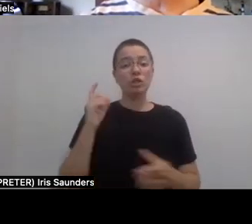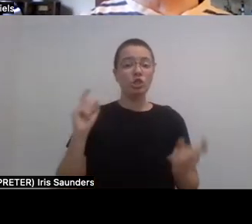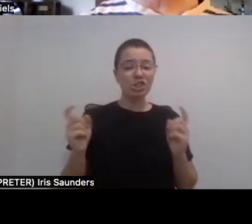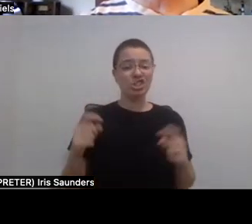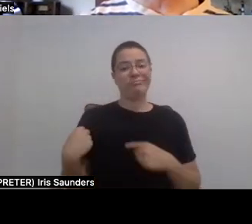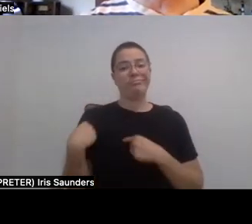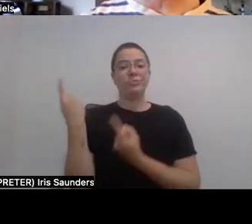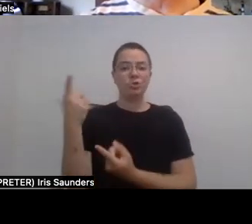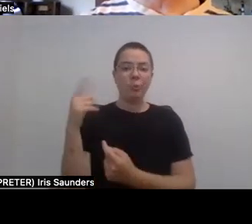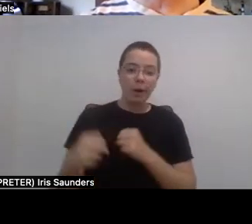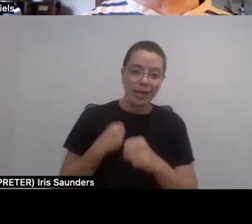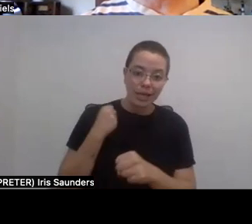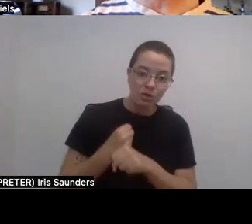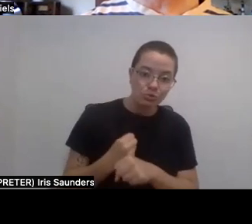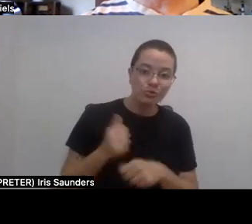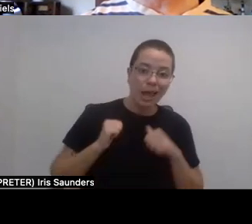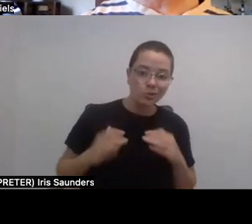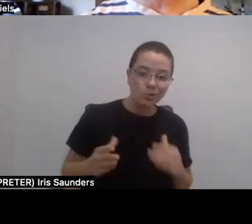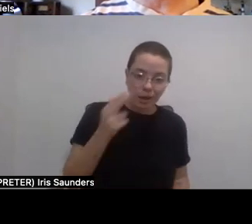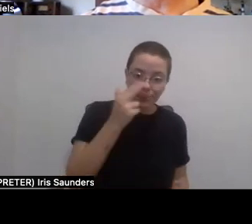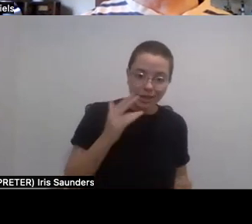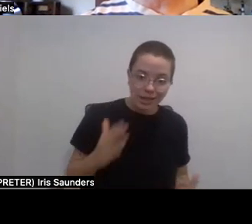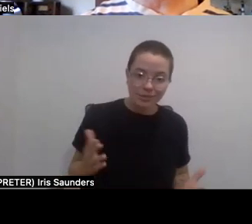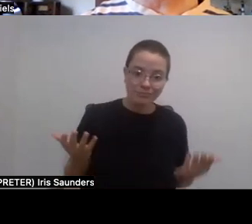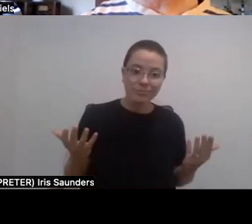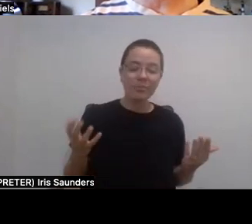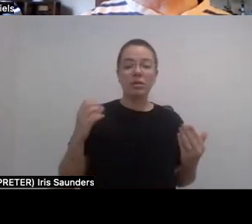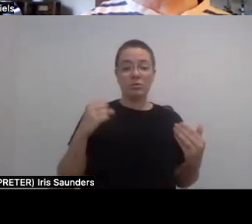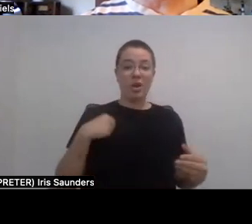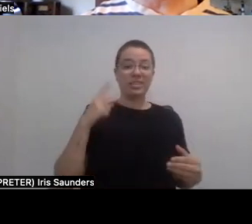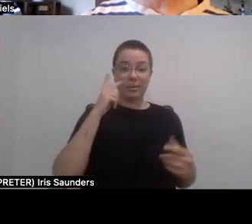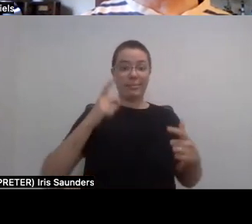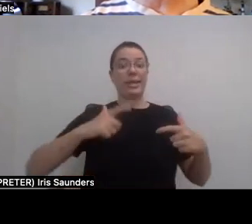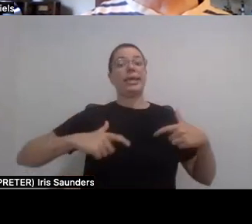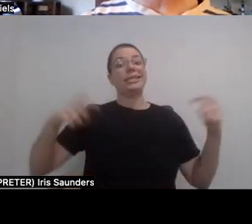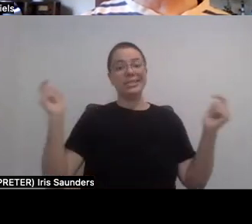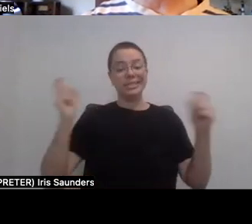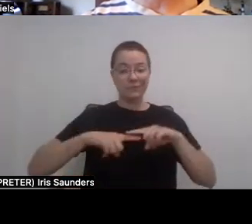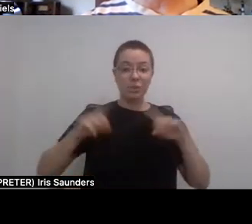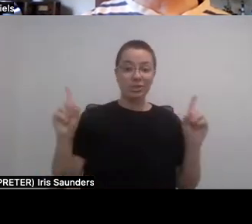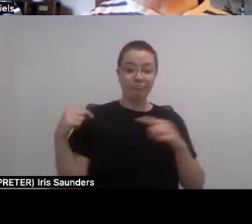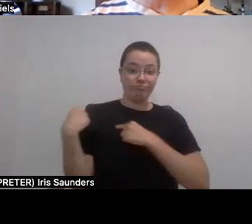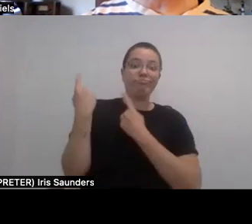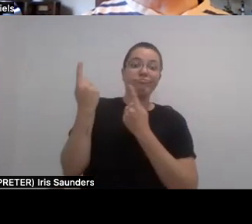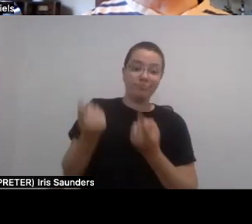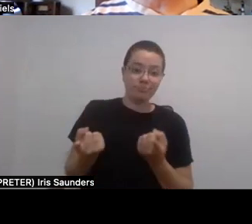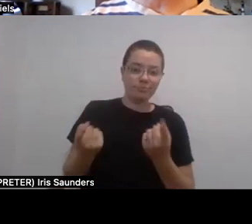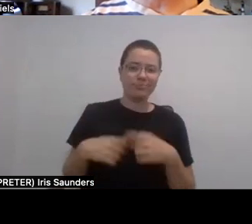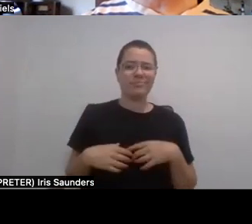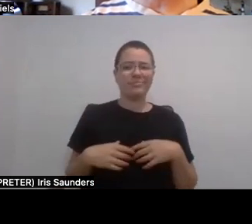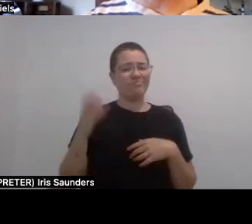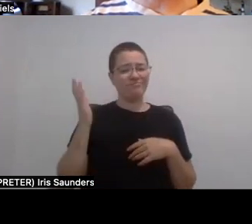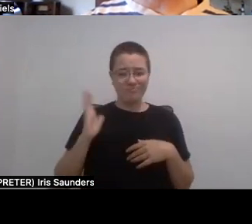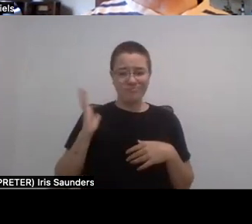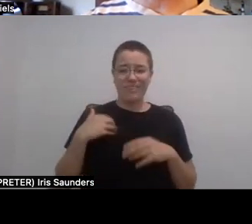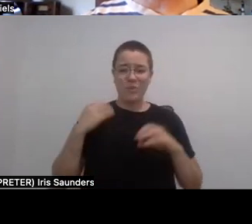20 years. So I've seen quite a difference from when I started that just there was no auditions if,